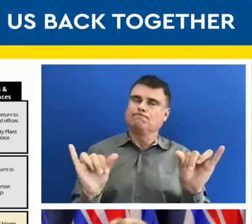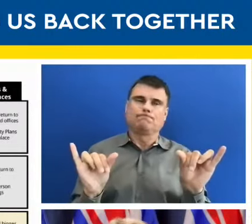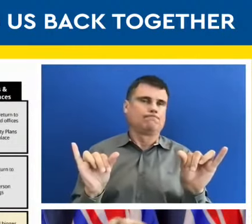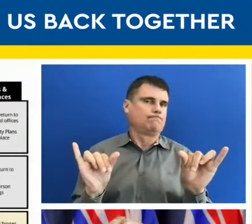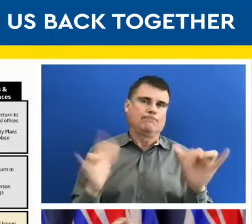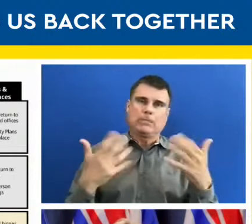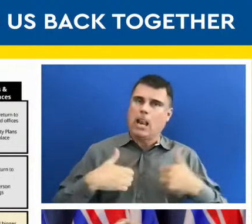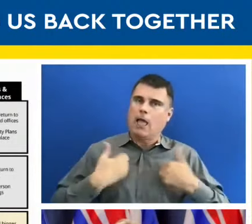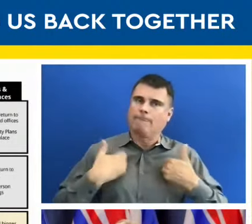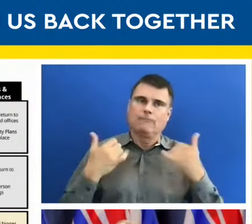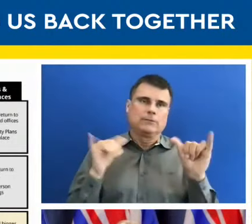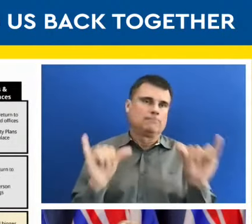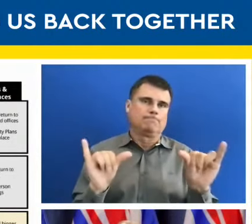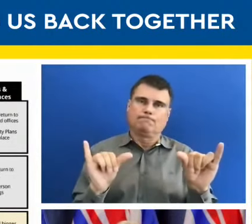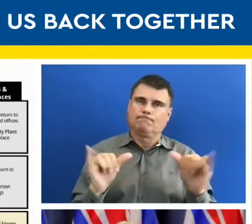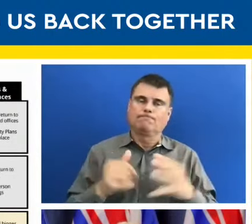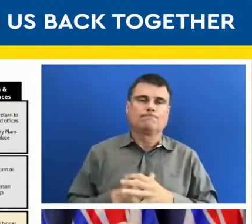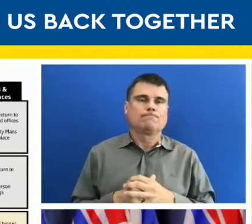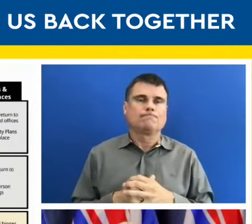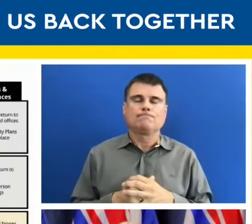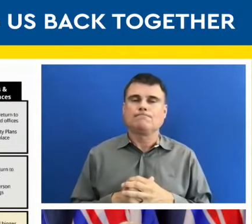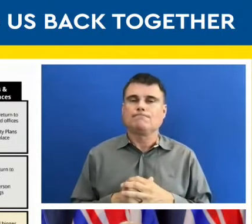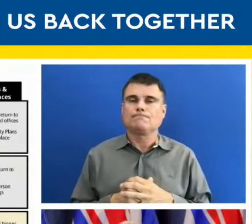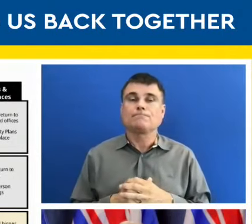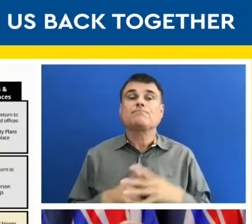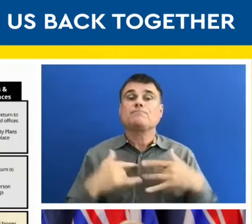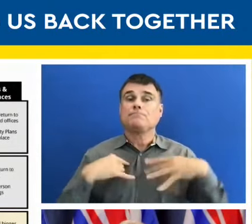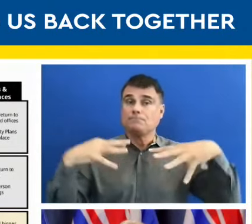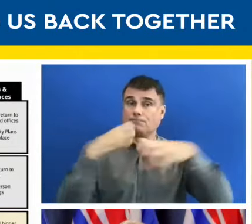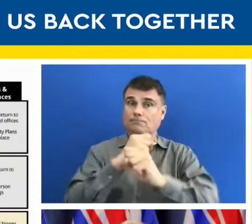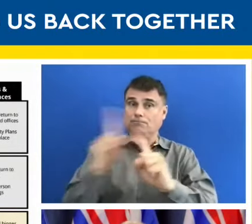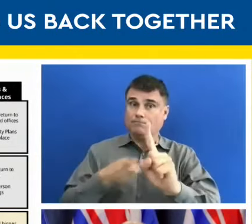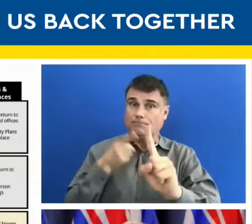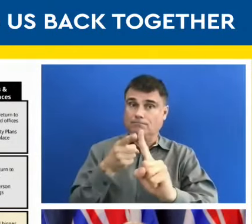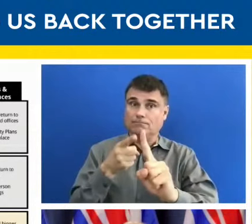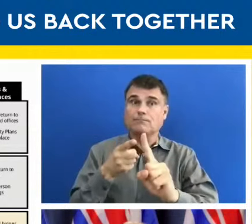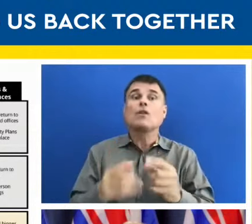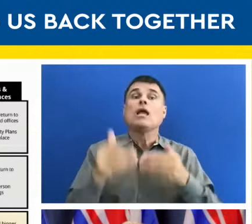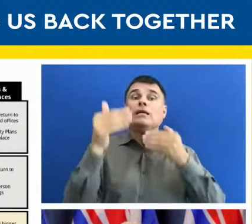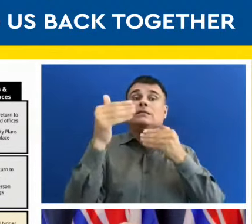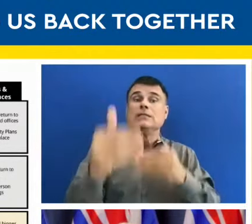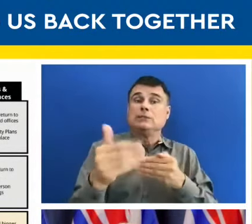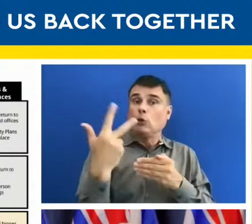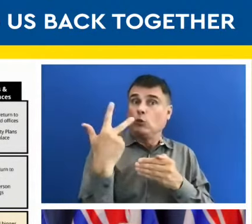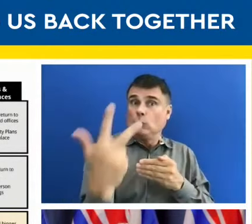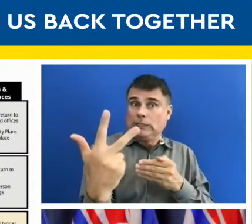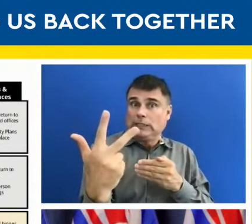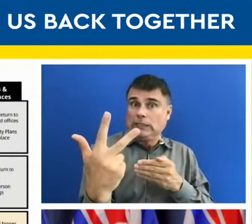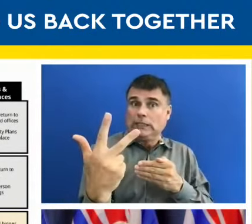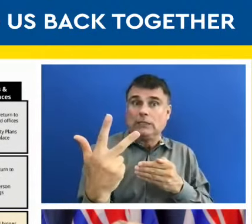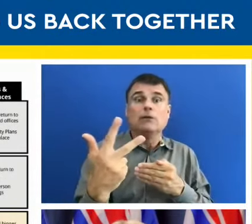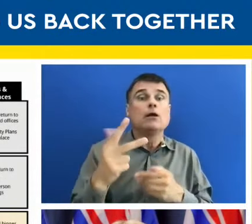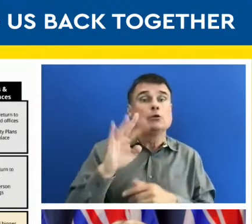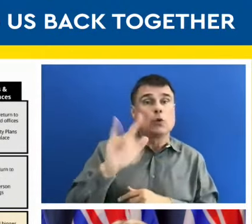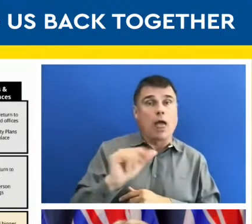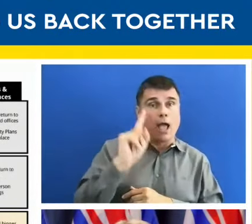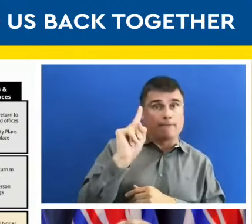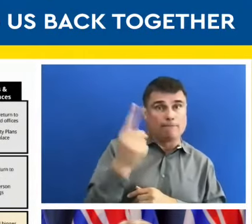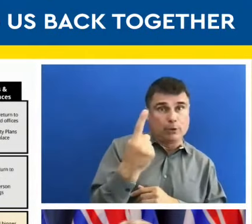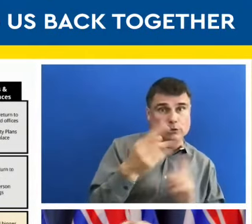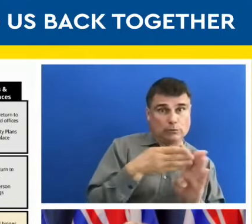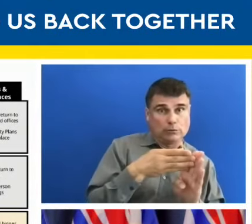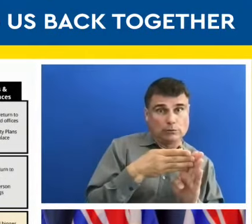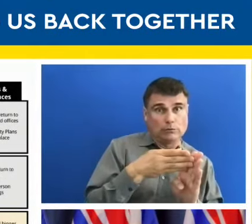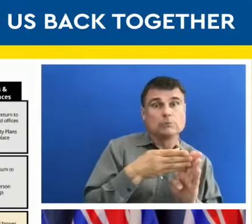So this is the summary of where we are now in step three. As of July 1, many of the orders that are currently in place,